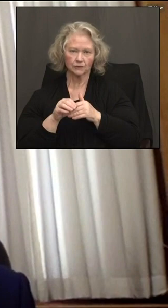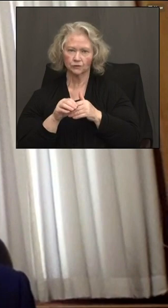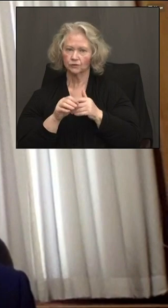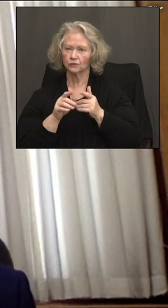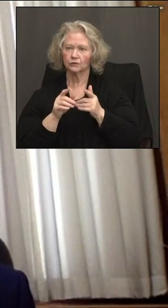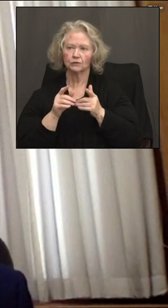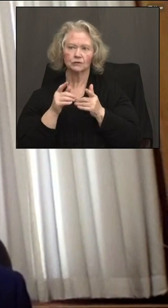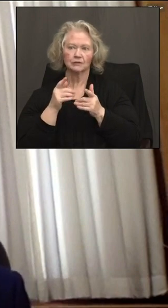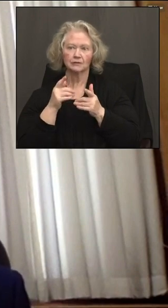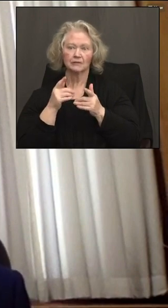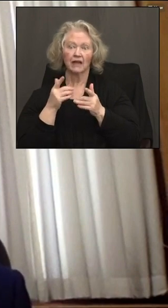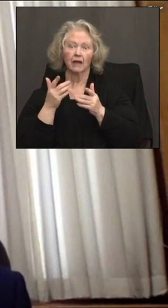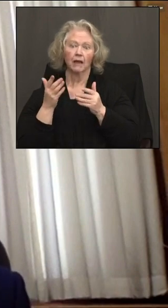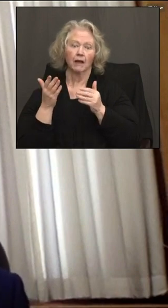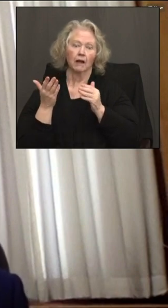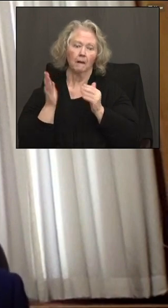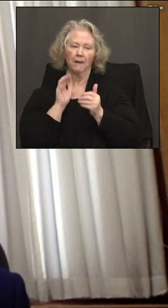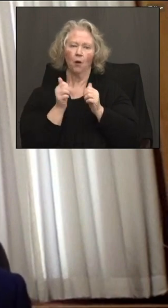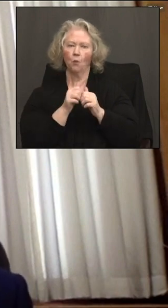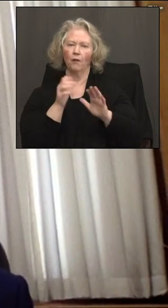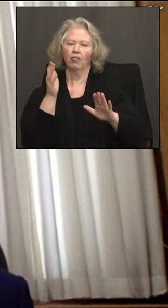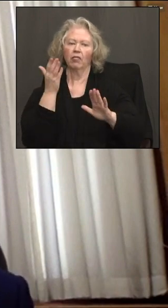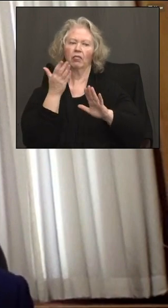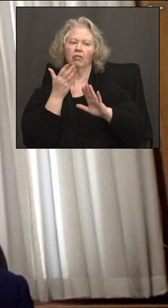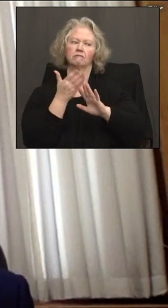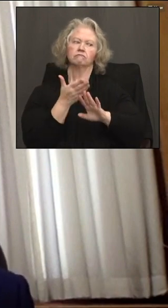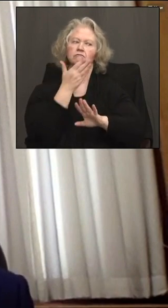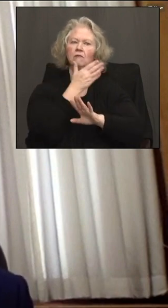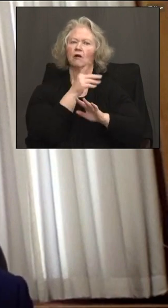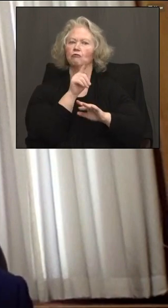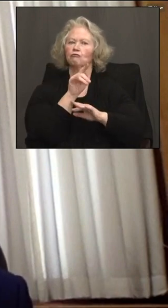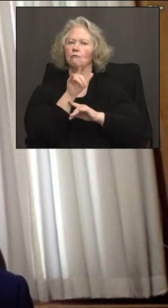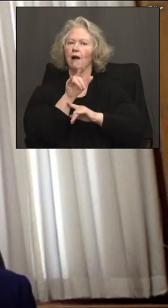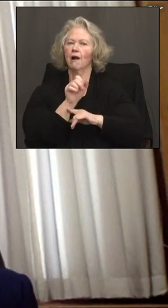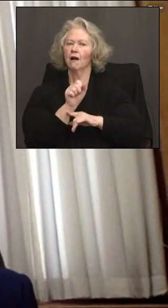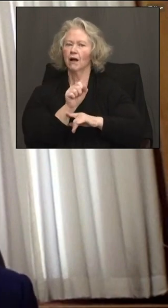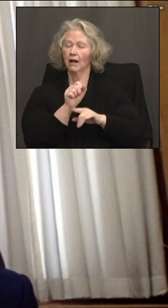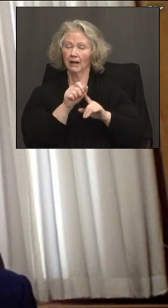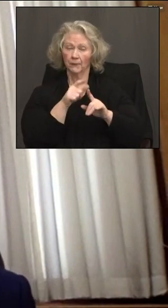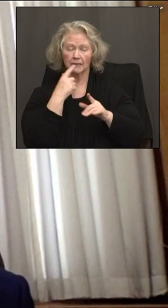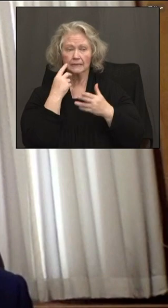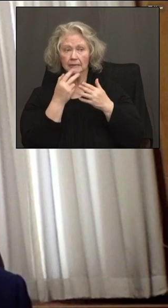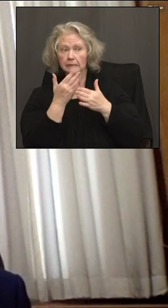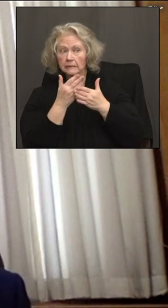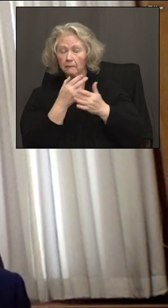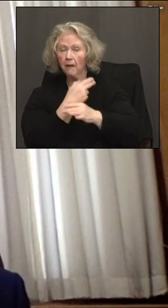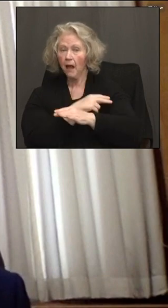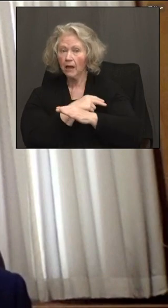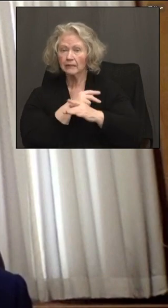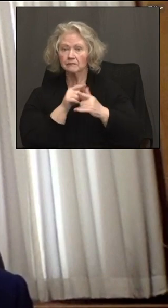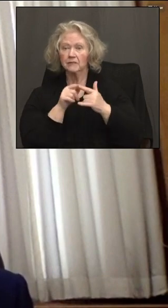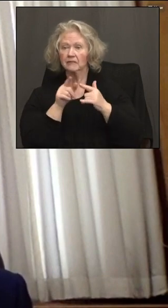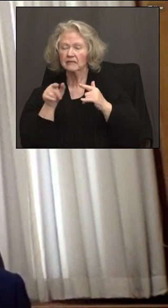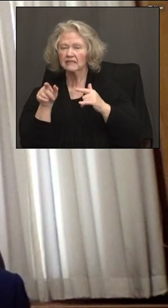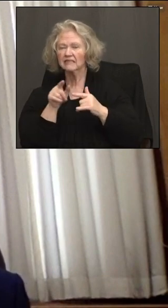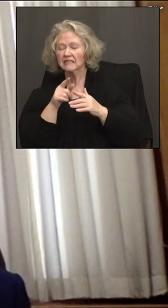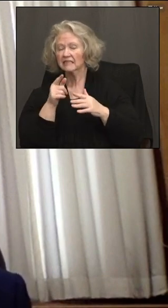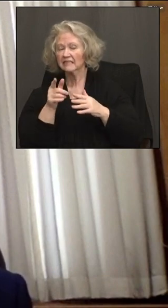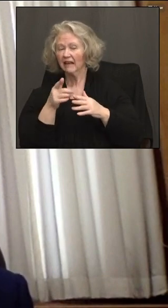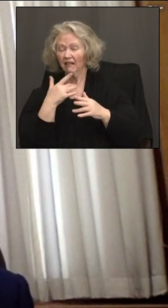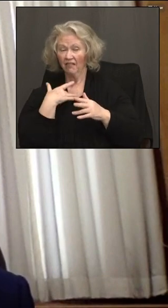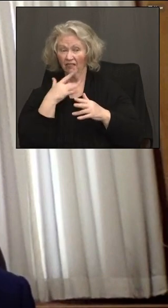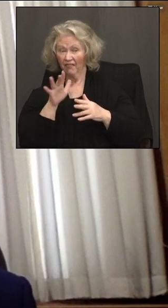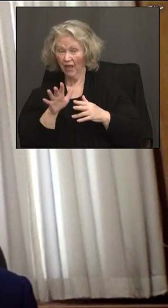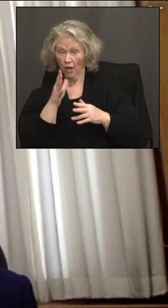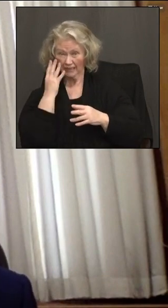in the clinical trials of the vaccine. So, it's extremely rare, and I think we've seen some hospitals and some clinicians give their perspective from the front